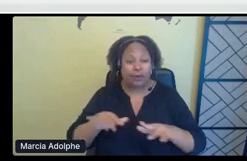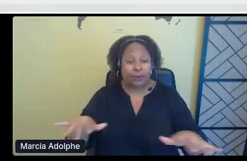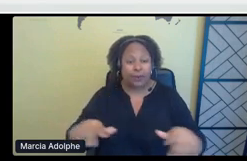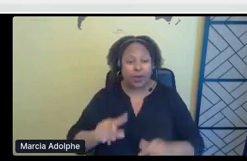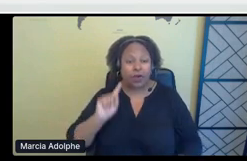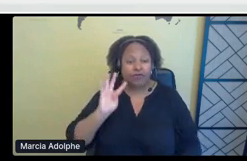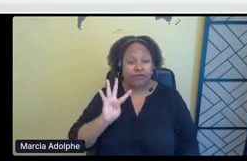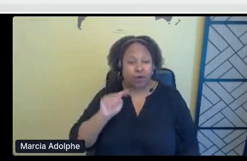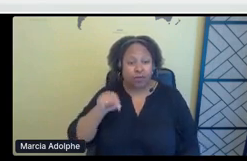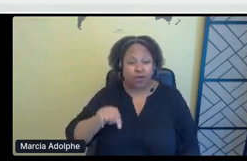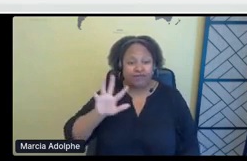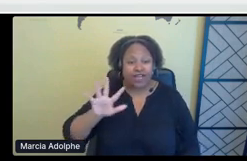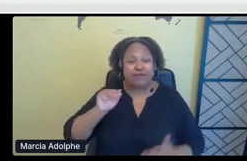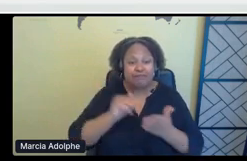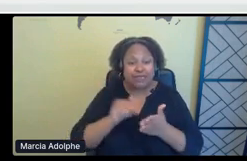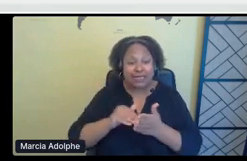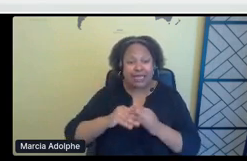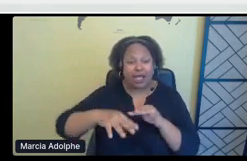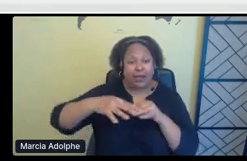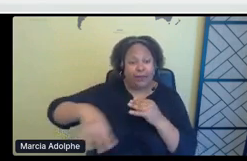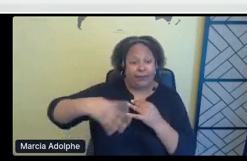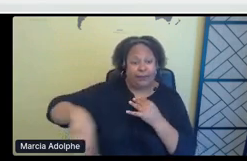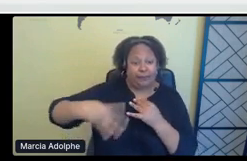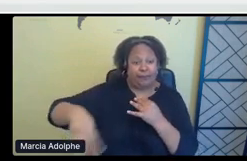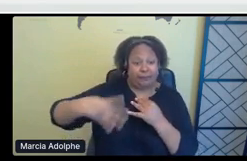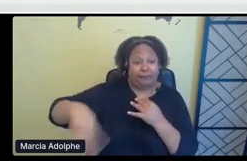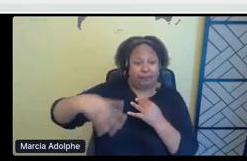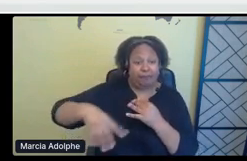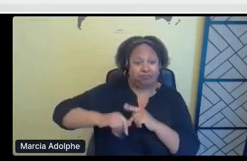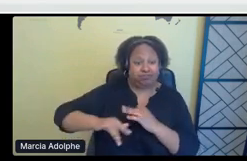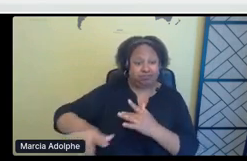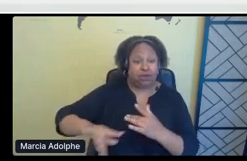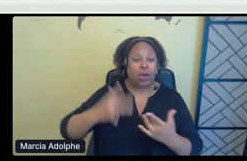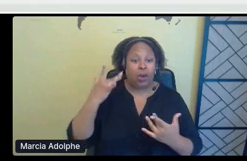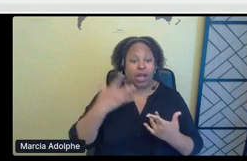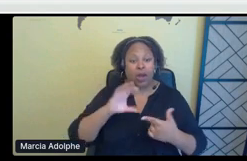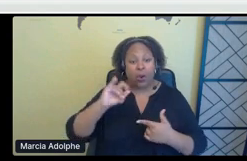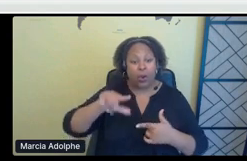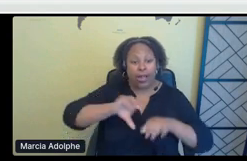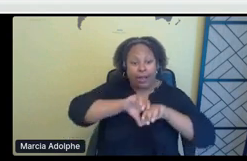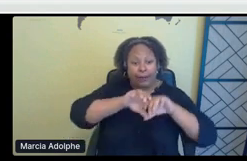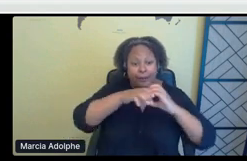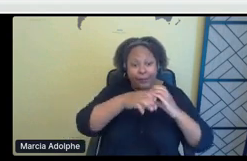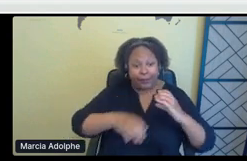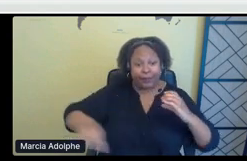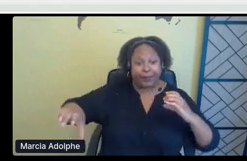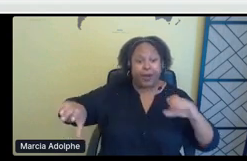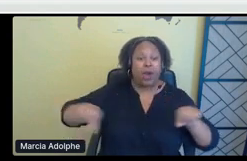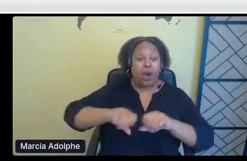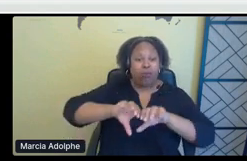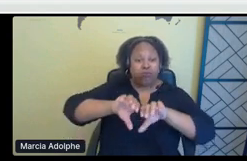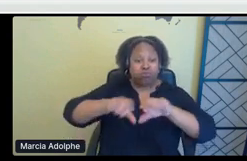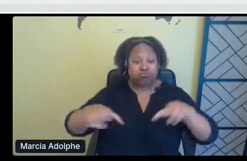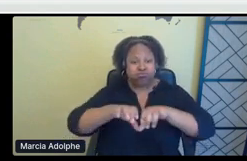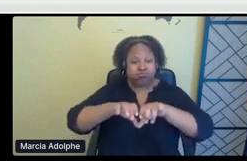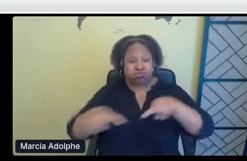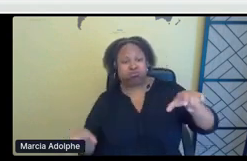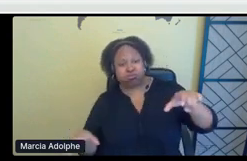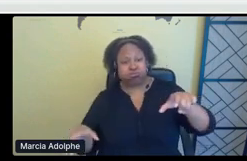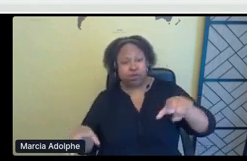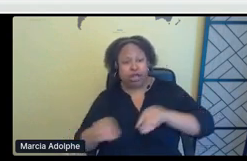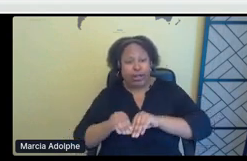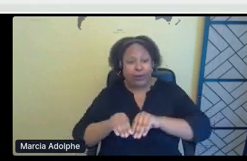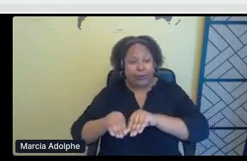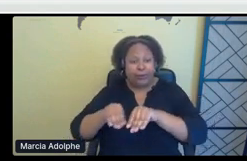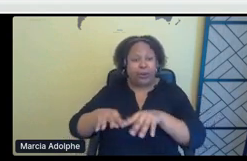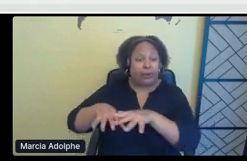million liters that leaked out of a pipeline and just broke and went into our traditional